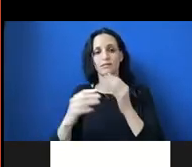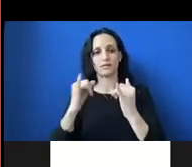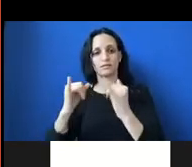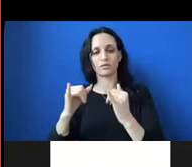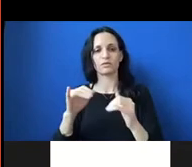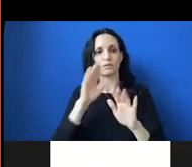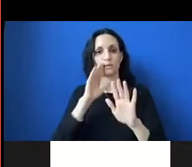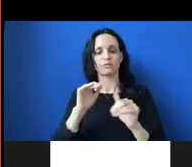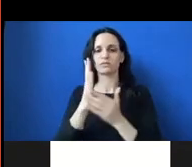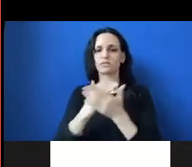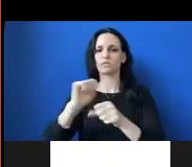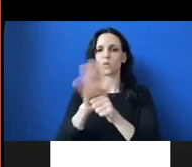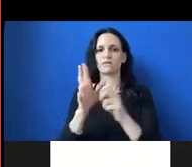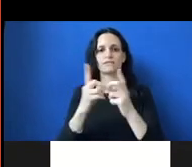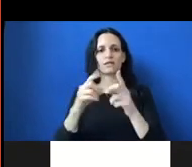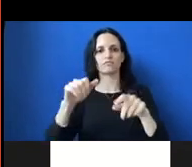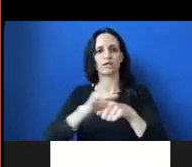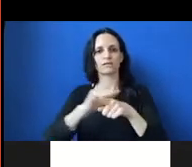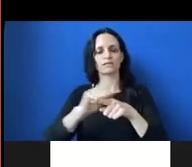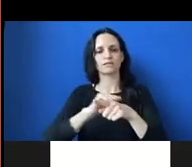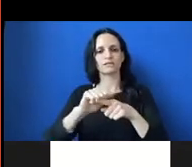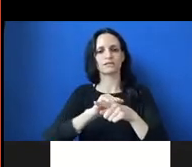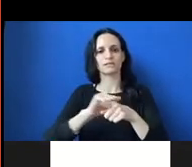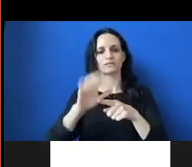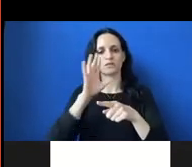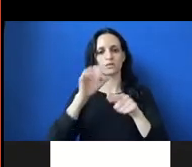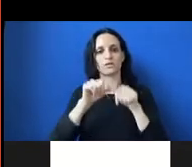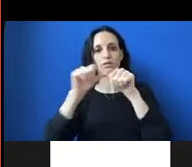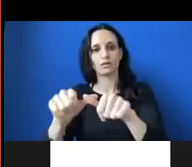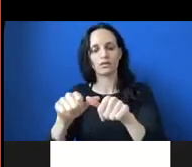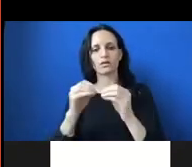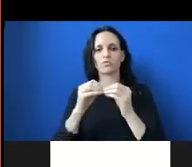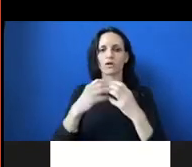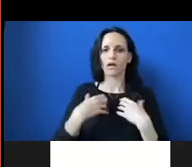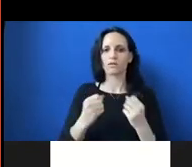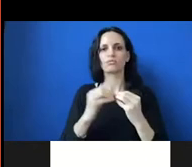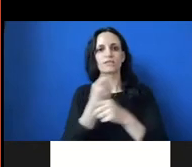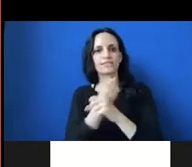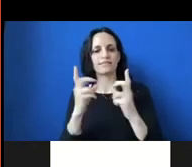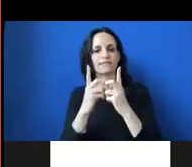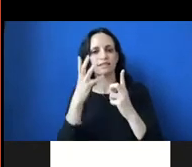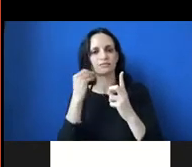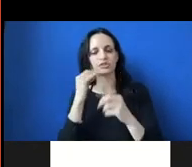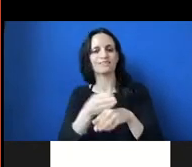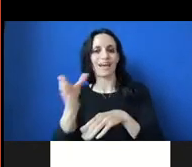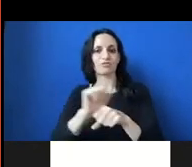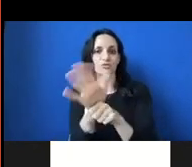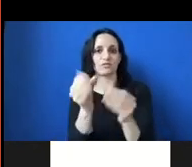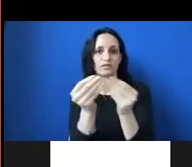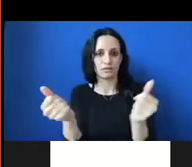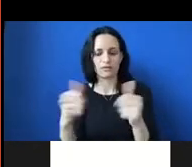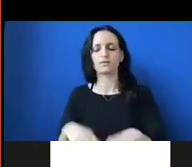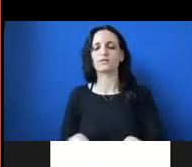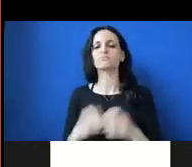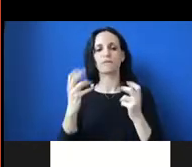um, COVID dating practices would carry over and create healthier and safer dating hookup experiences after the pandemic. So many people